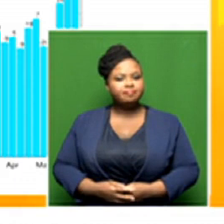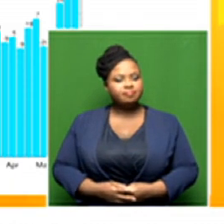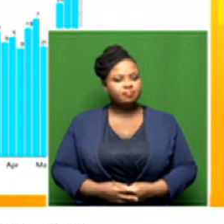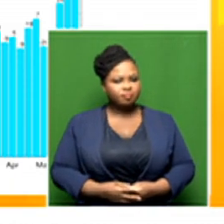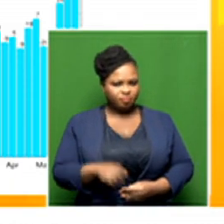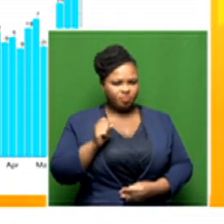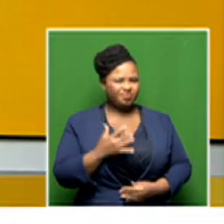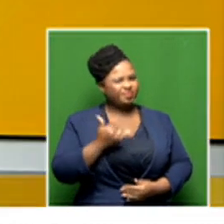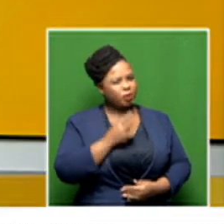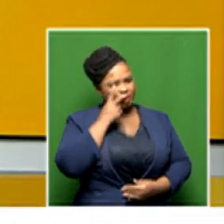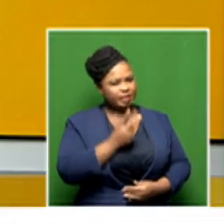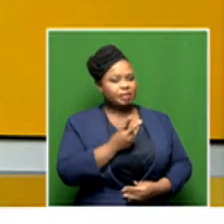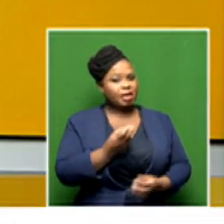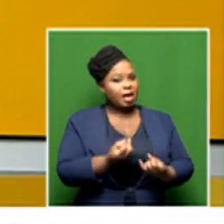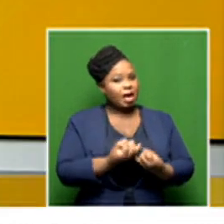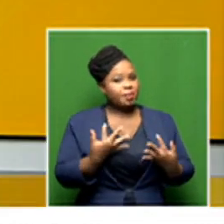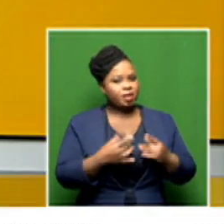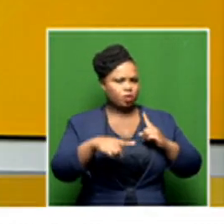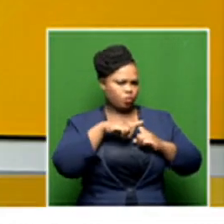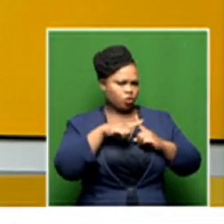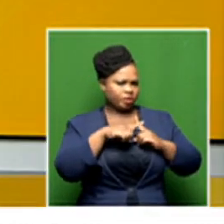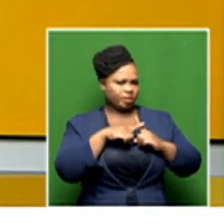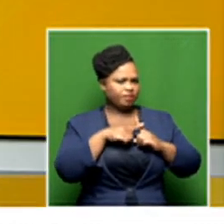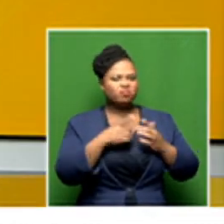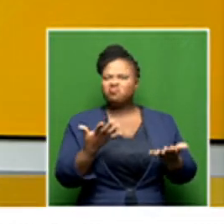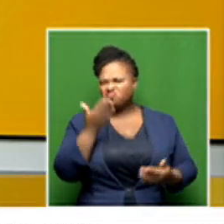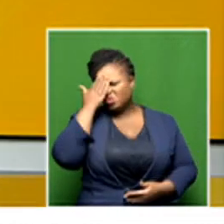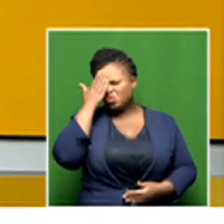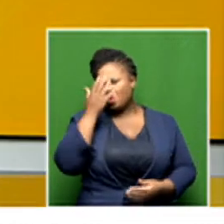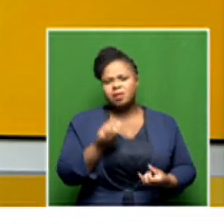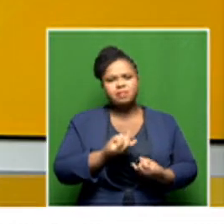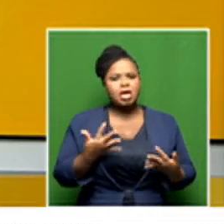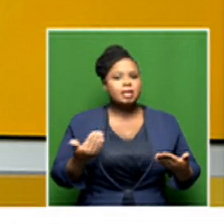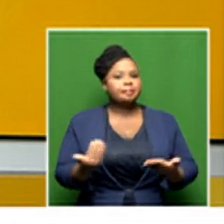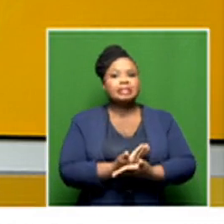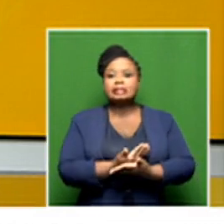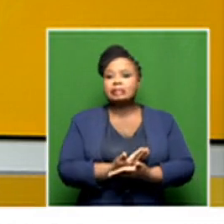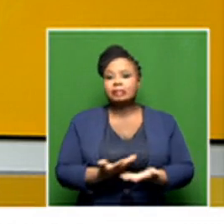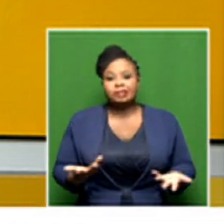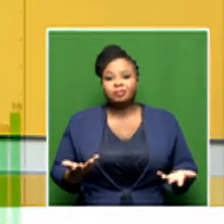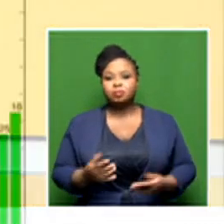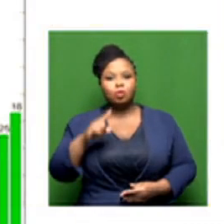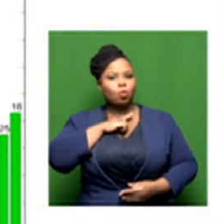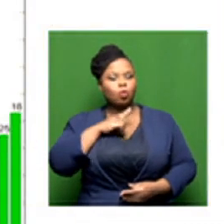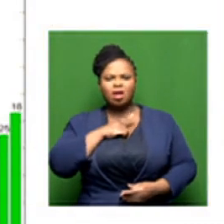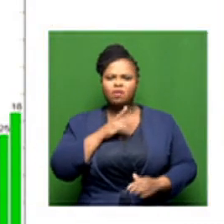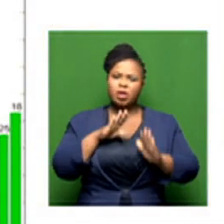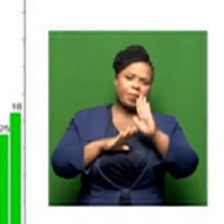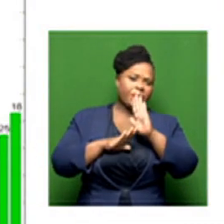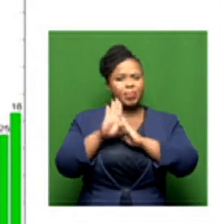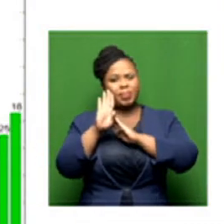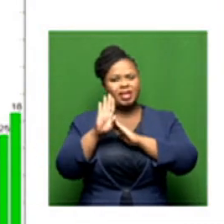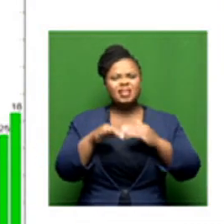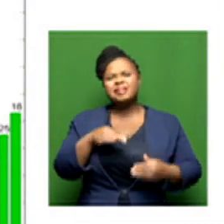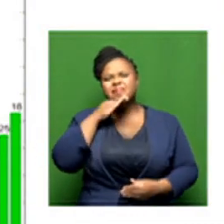in on that test positivity rate, as we always do. We know a lot of cases are being missed when it gets high. Explain again what